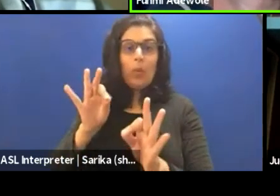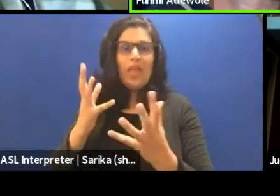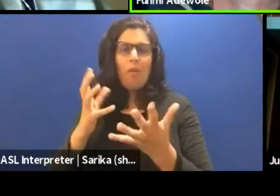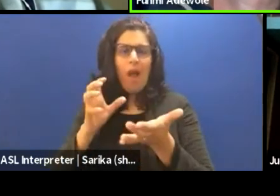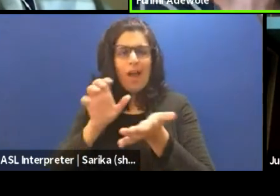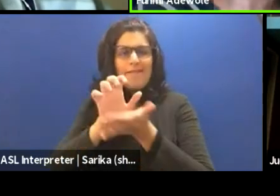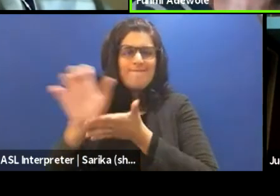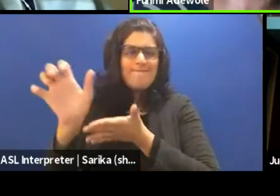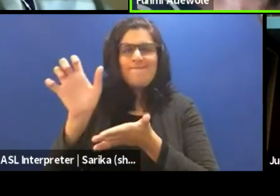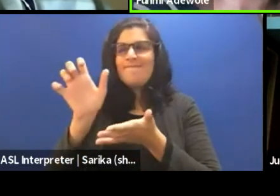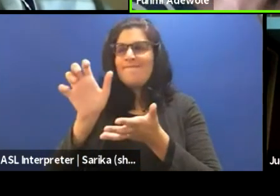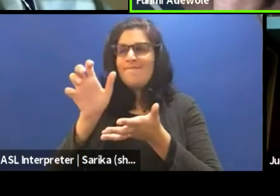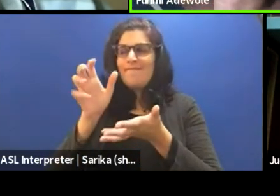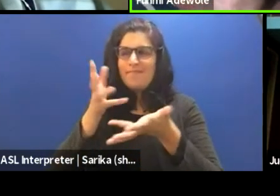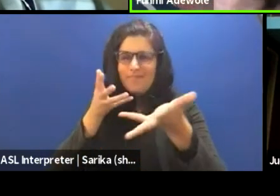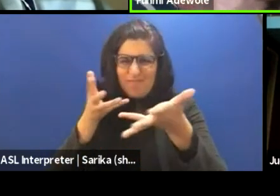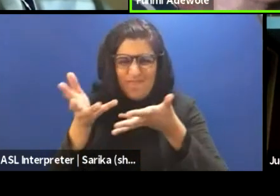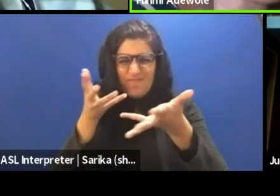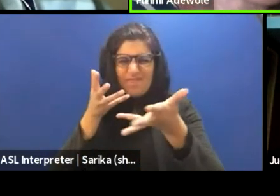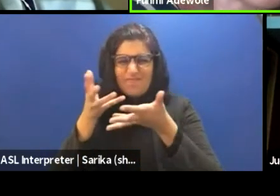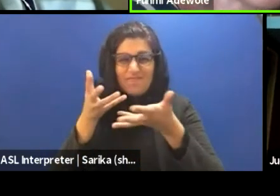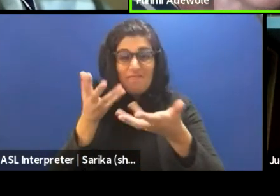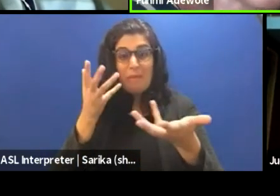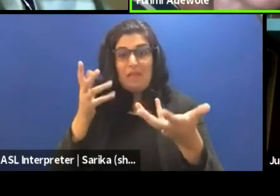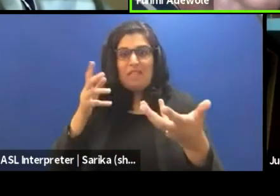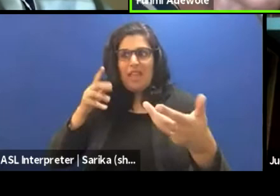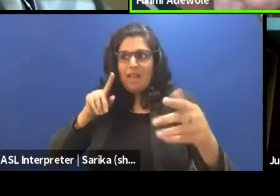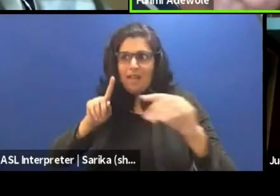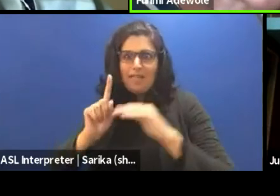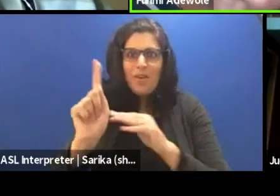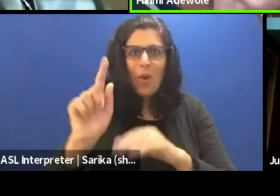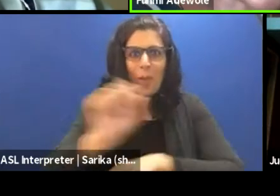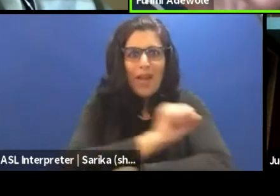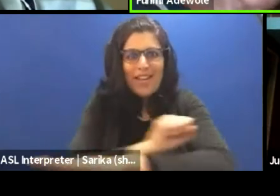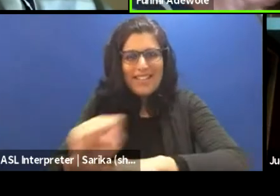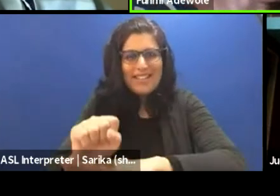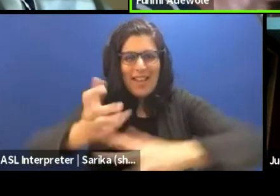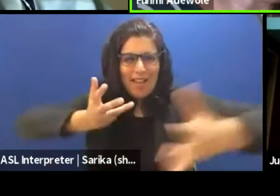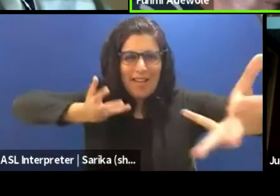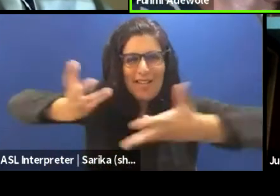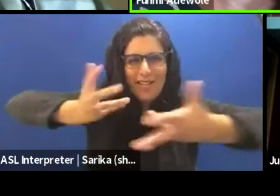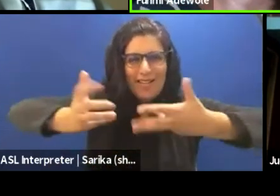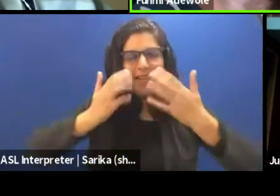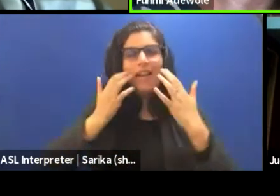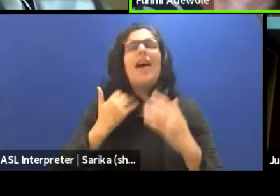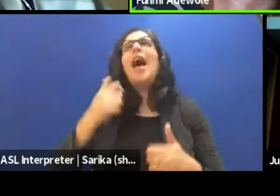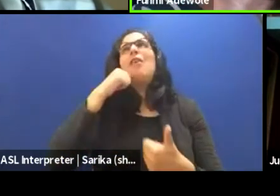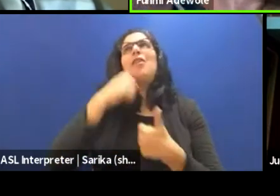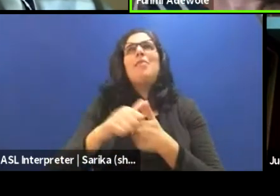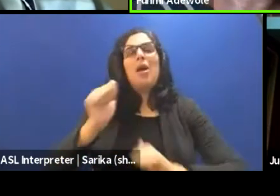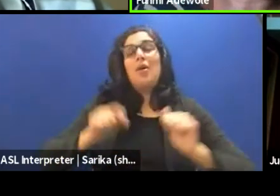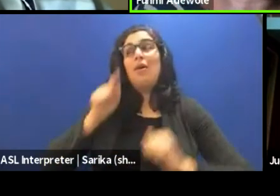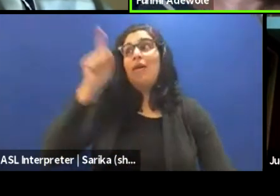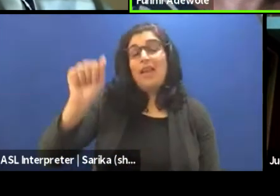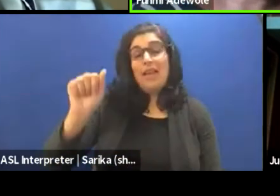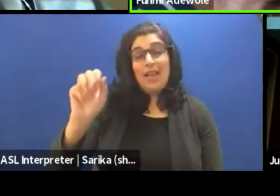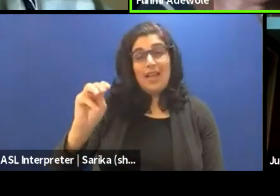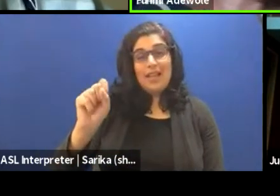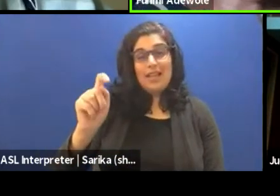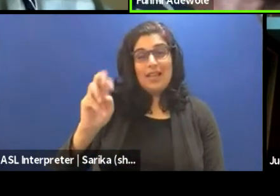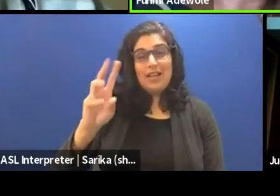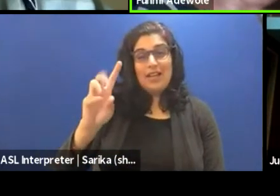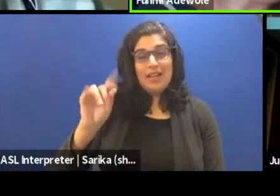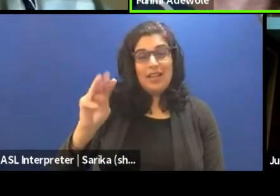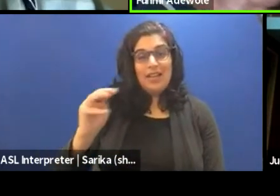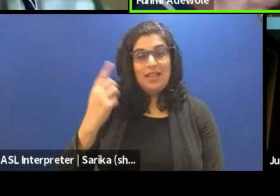work in which they could even somehow enter the stage with you. Do you understand? I remember performing in Amsterdam, someone came on